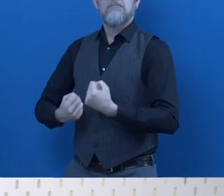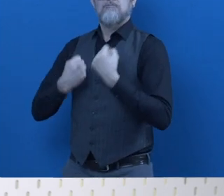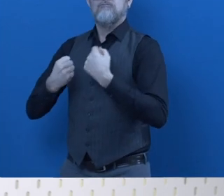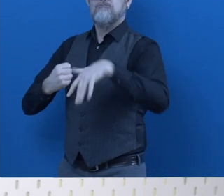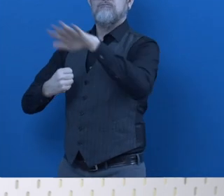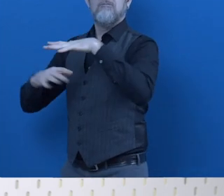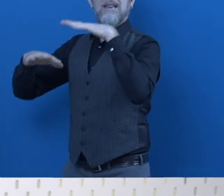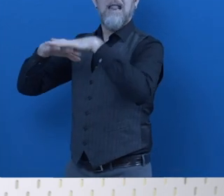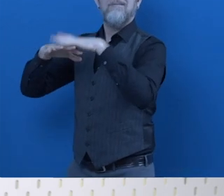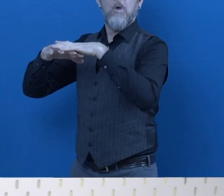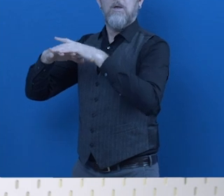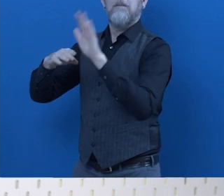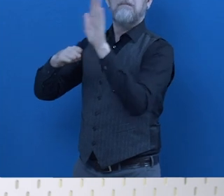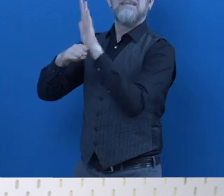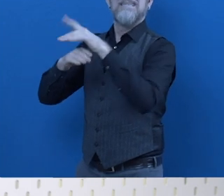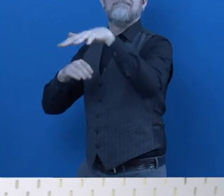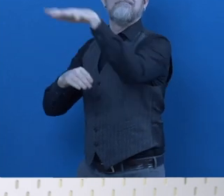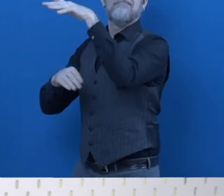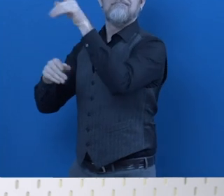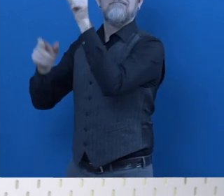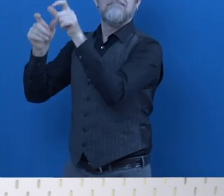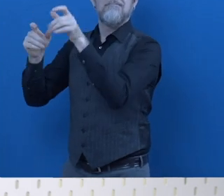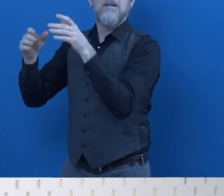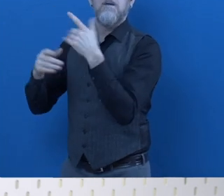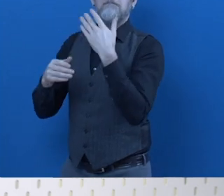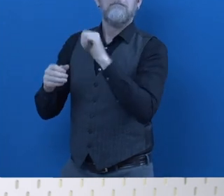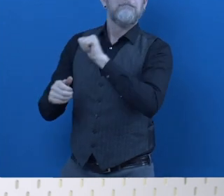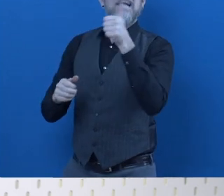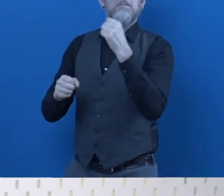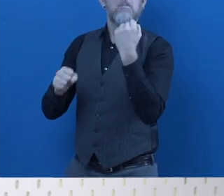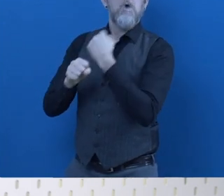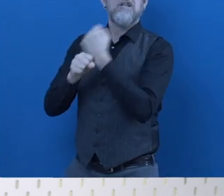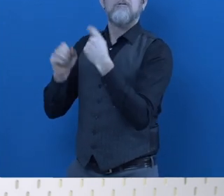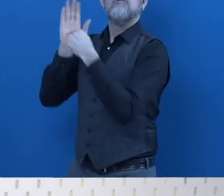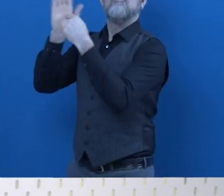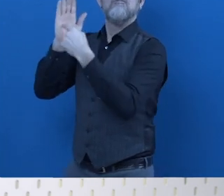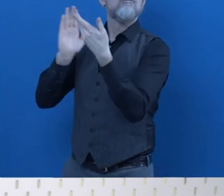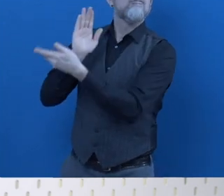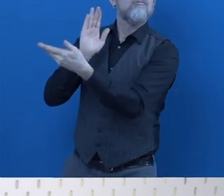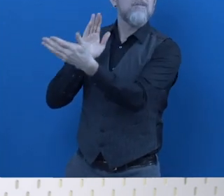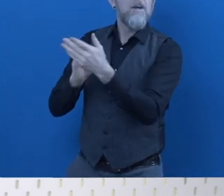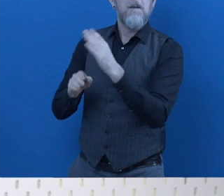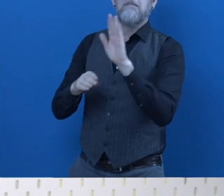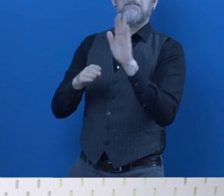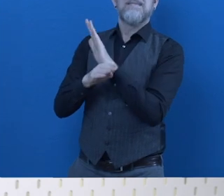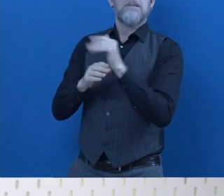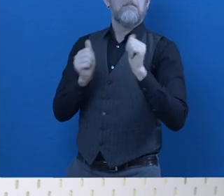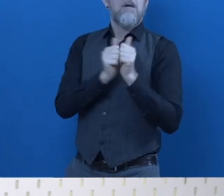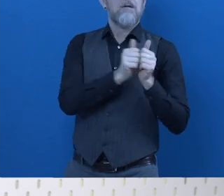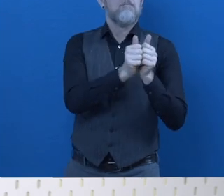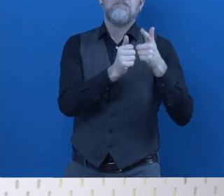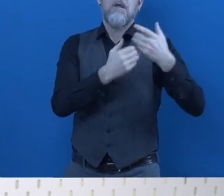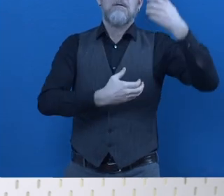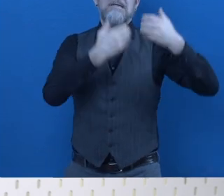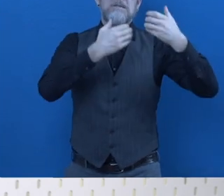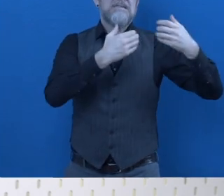to get more best practices out for our business partners and industry leaders and share that with more